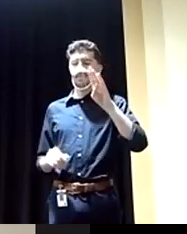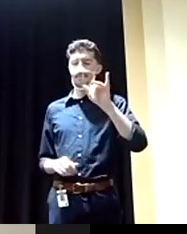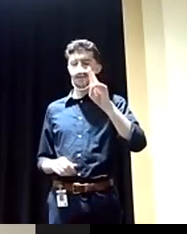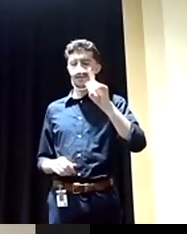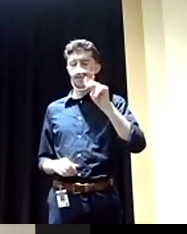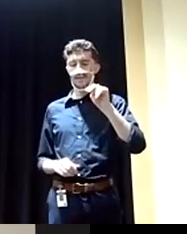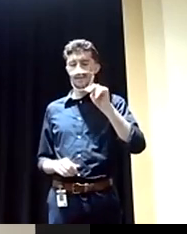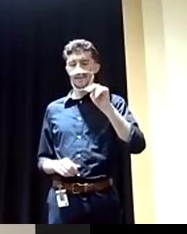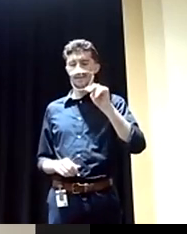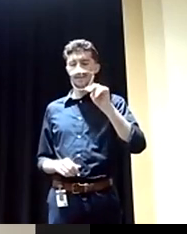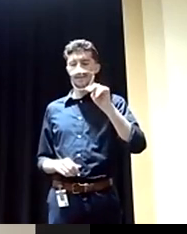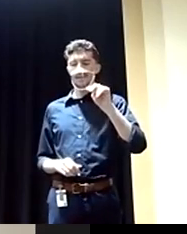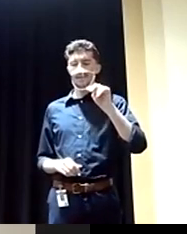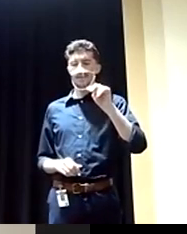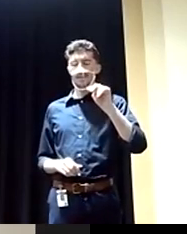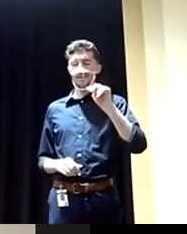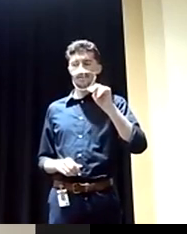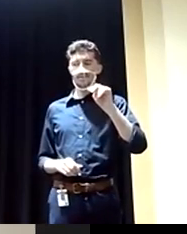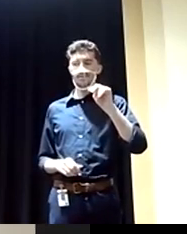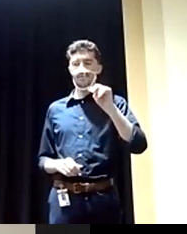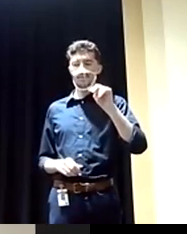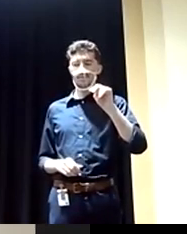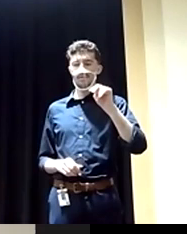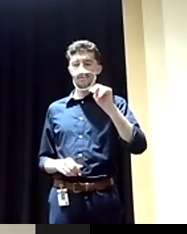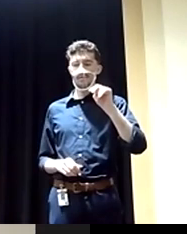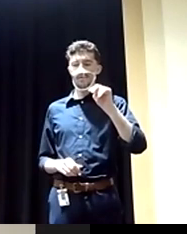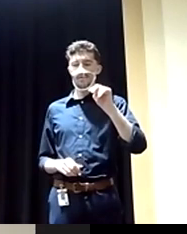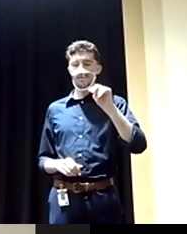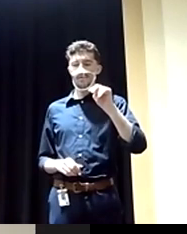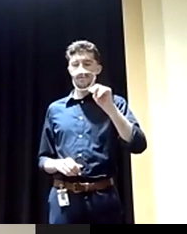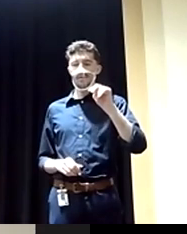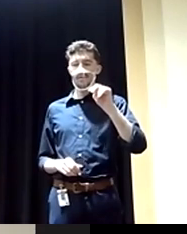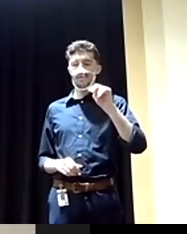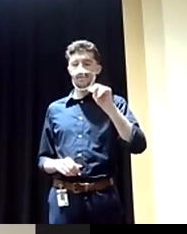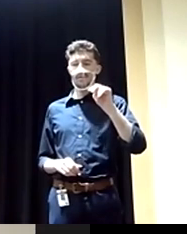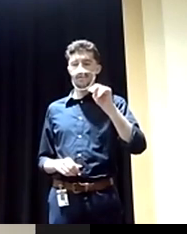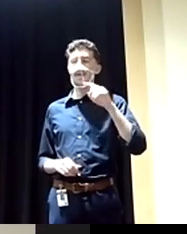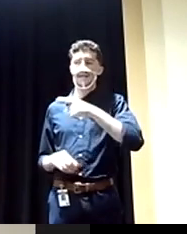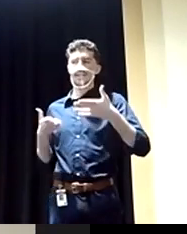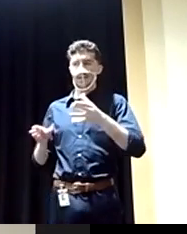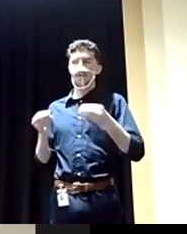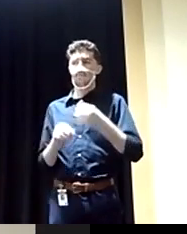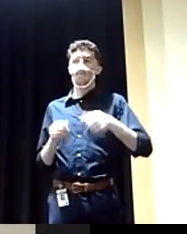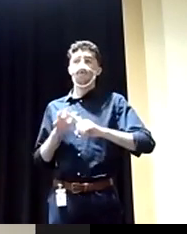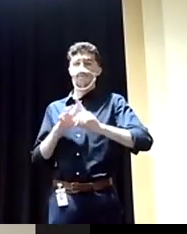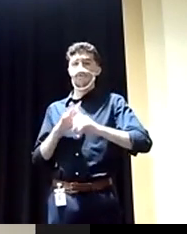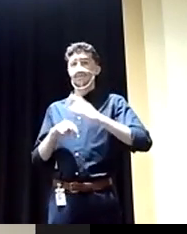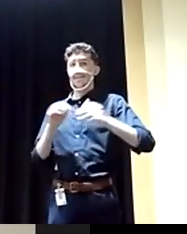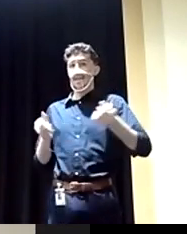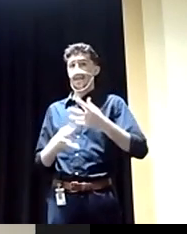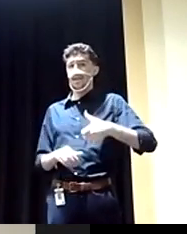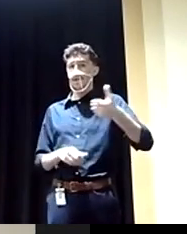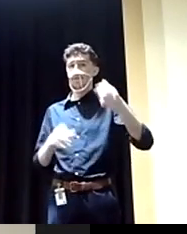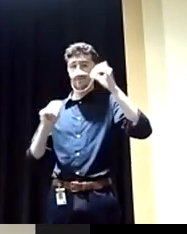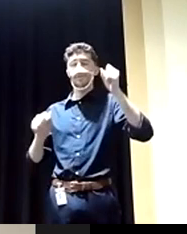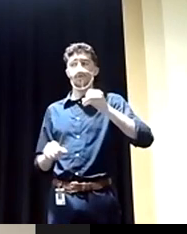has sent back quite a few immigrants, refugees, perhaps more than any other president. So I would sit back and challenge